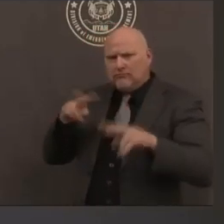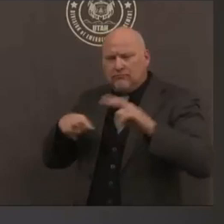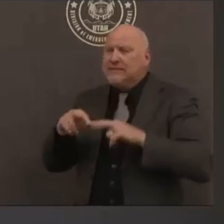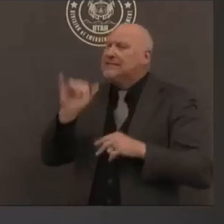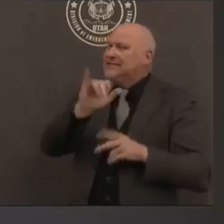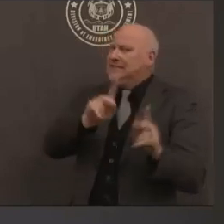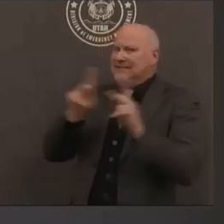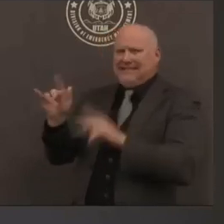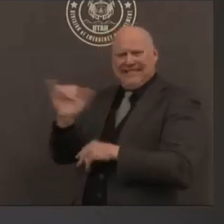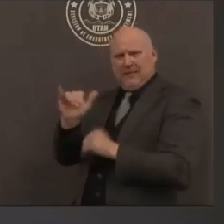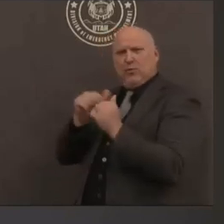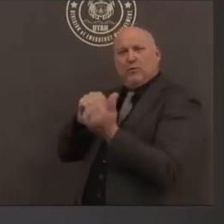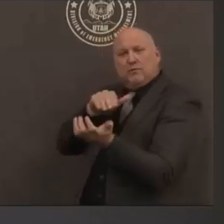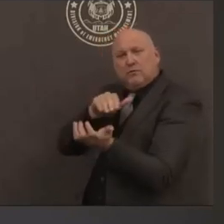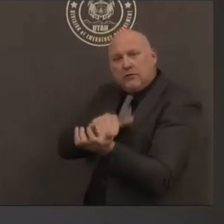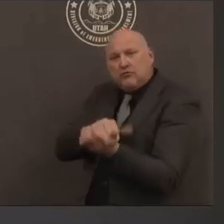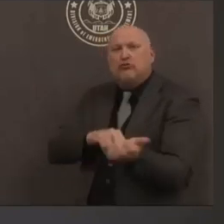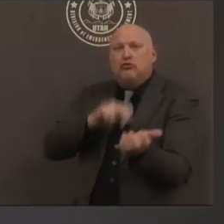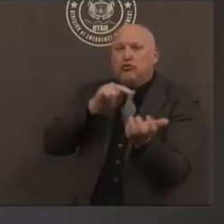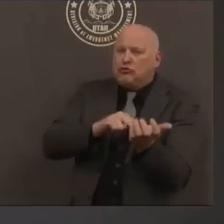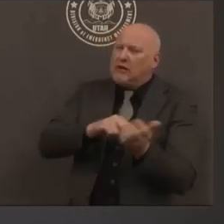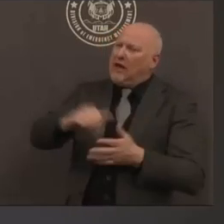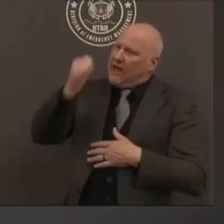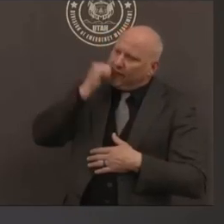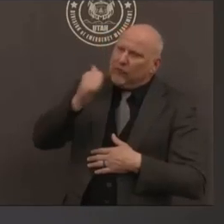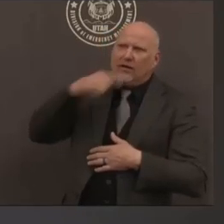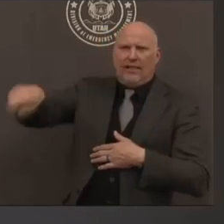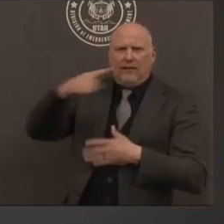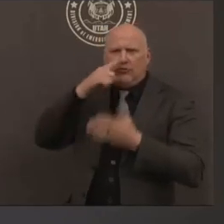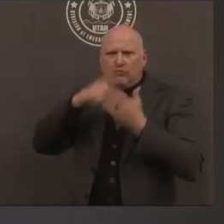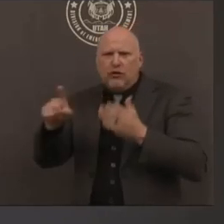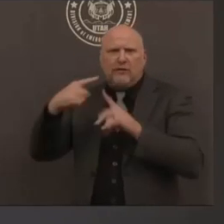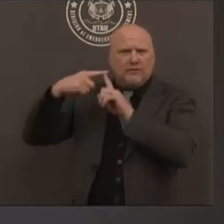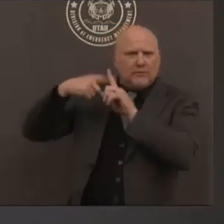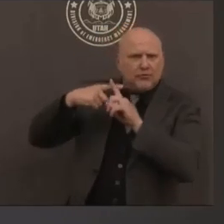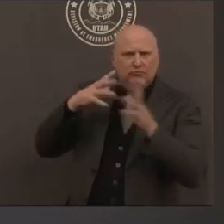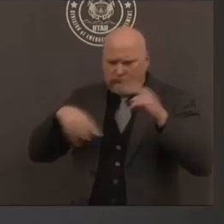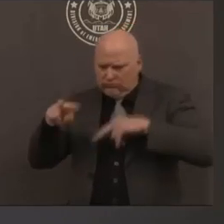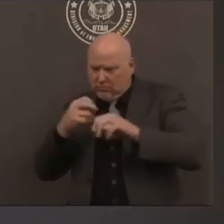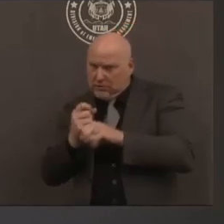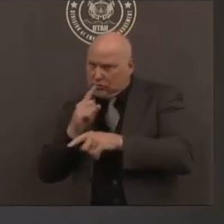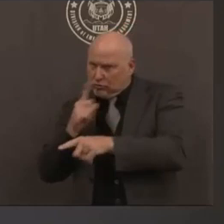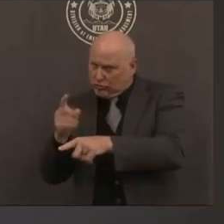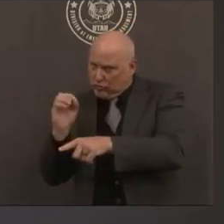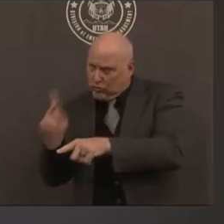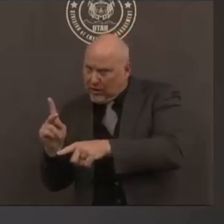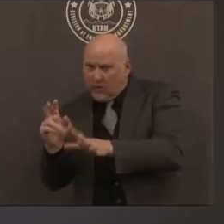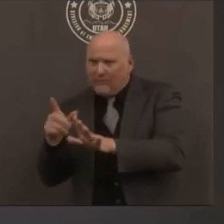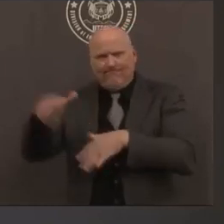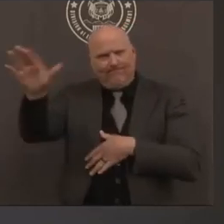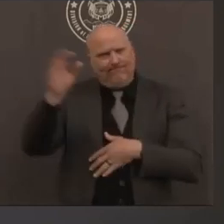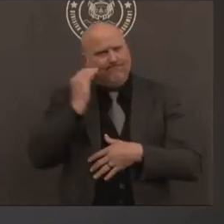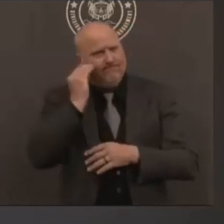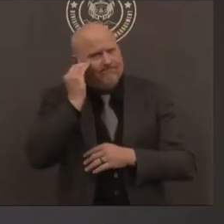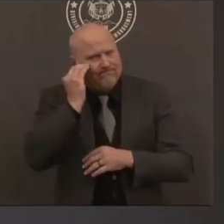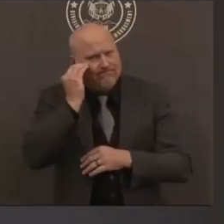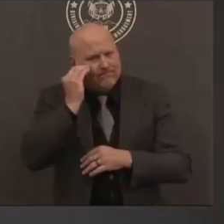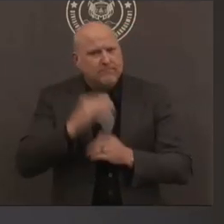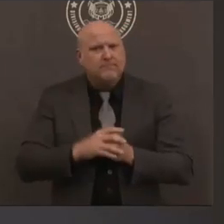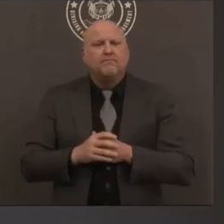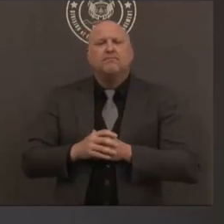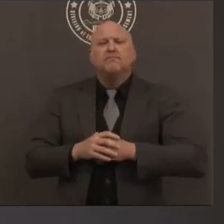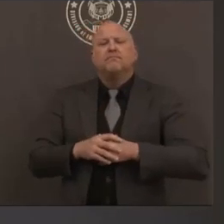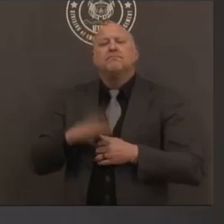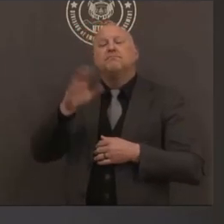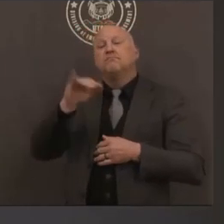case-by-case basis um and weigh the risks and benefits in those situations but in general if somebody has direct close contact